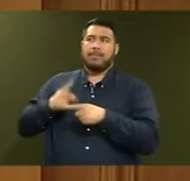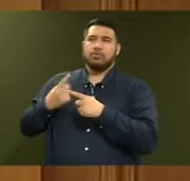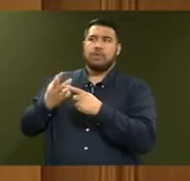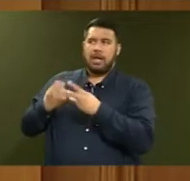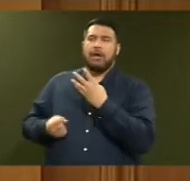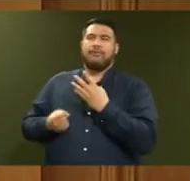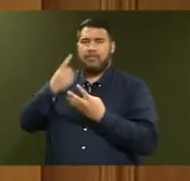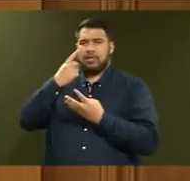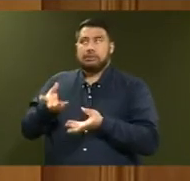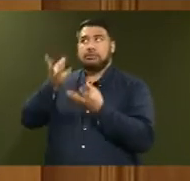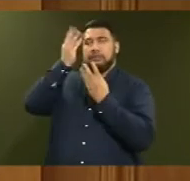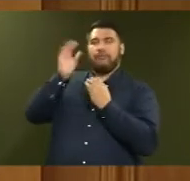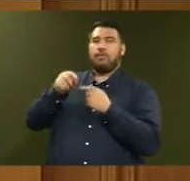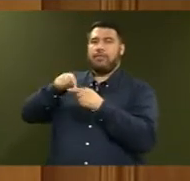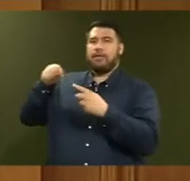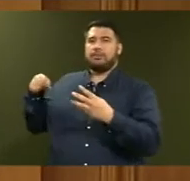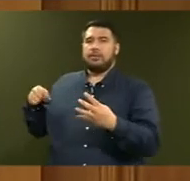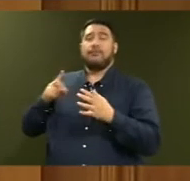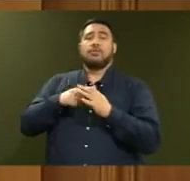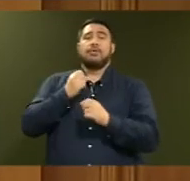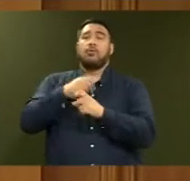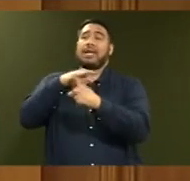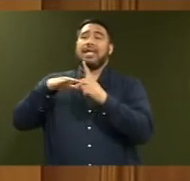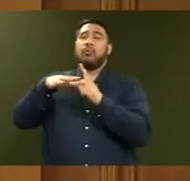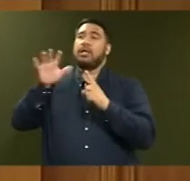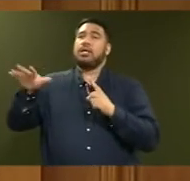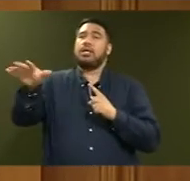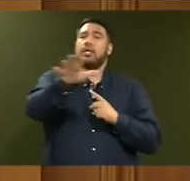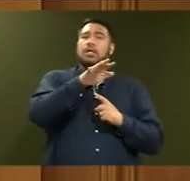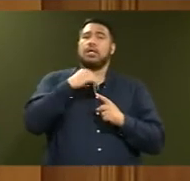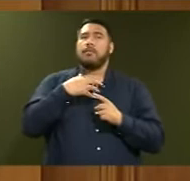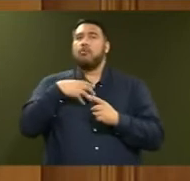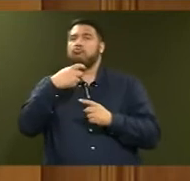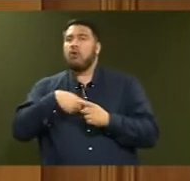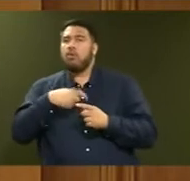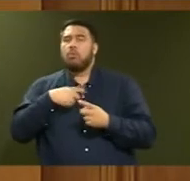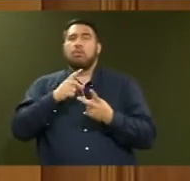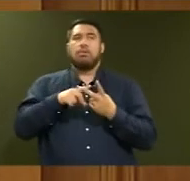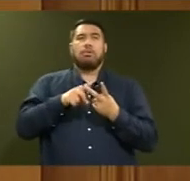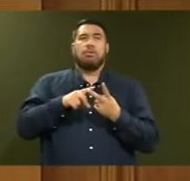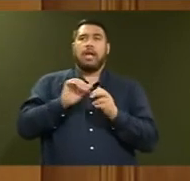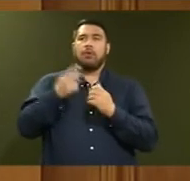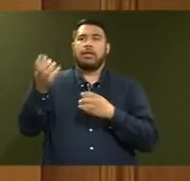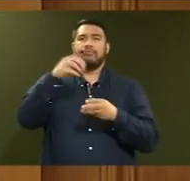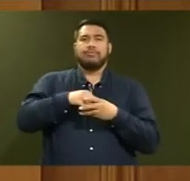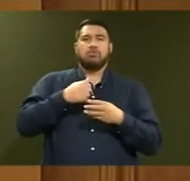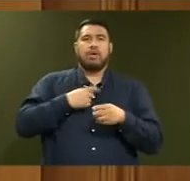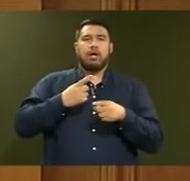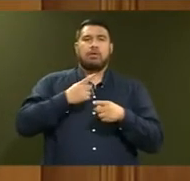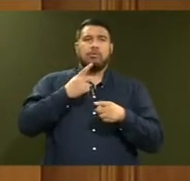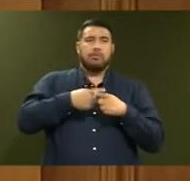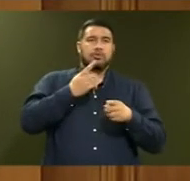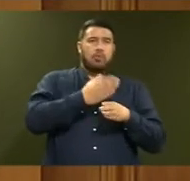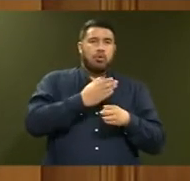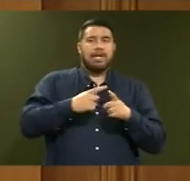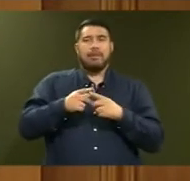Among other things, I want to see the significant role of iwi play in emergency management, acknowledged and incorporated into emergency planning. I look forward